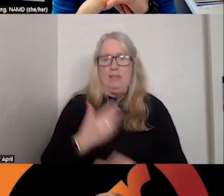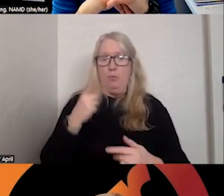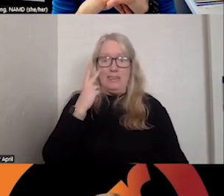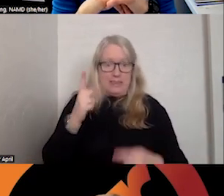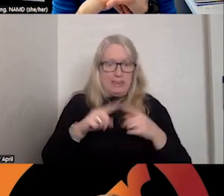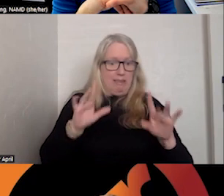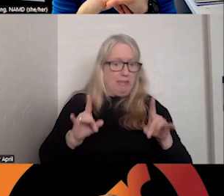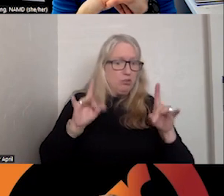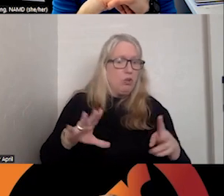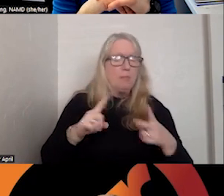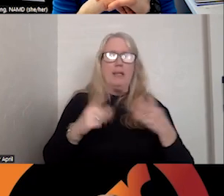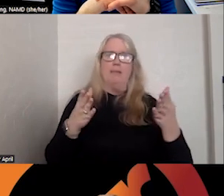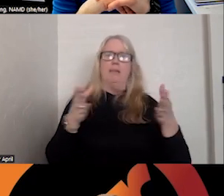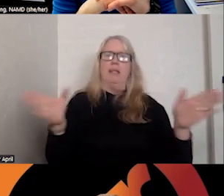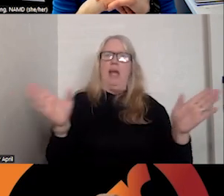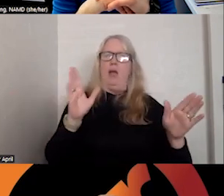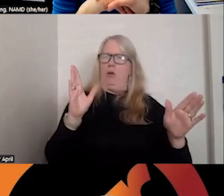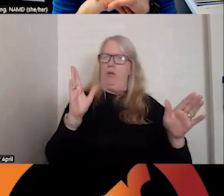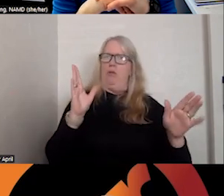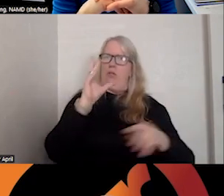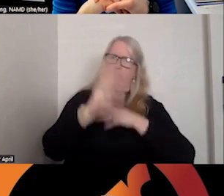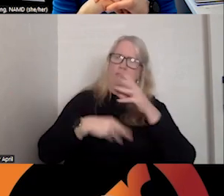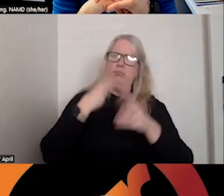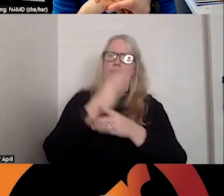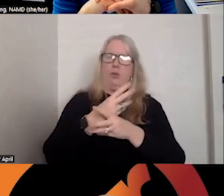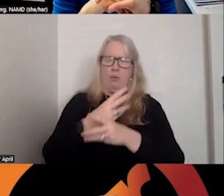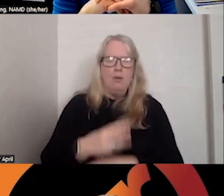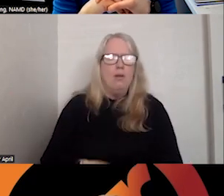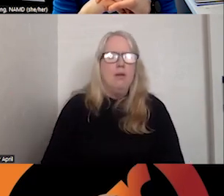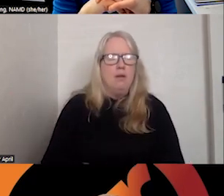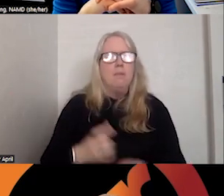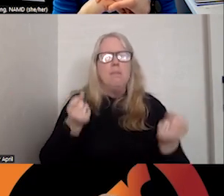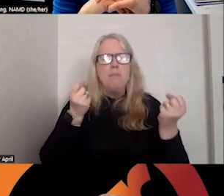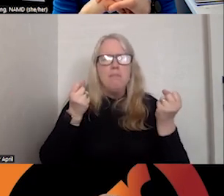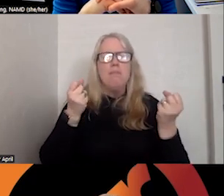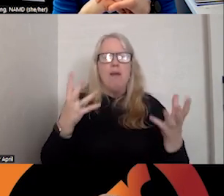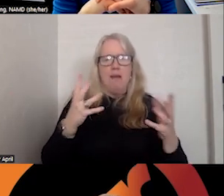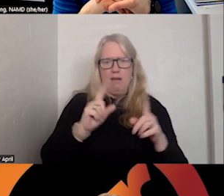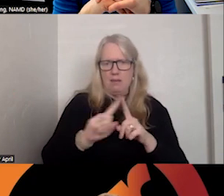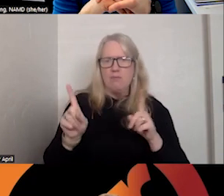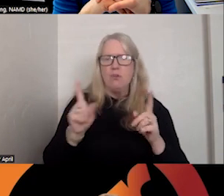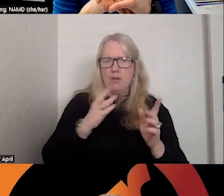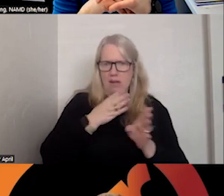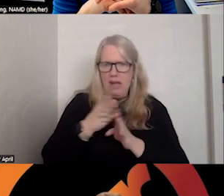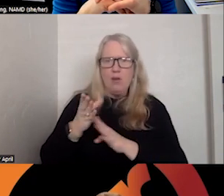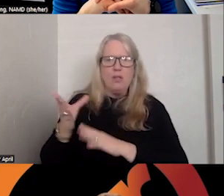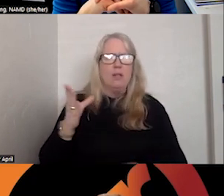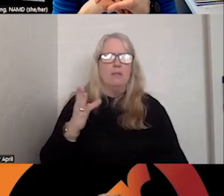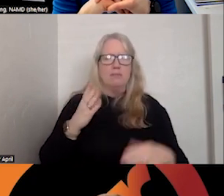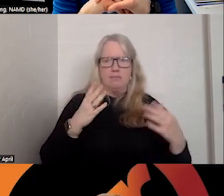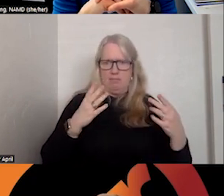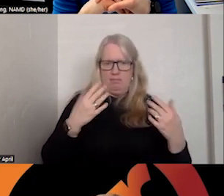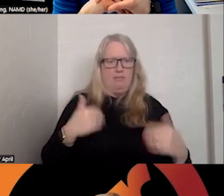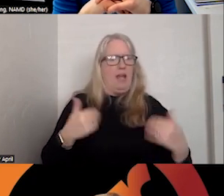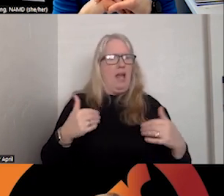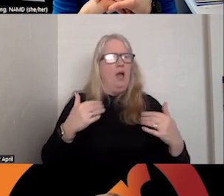globally now that many, many areas or events open